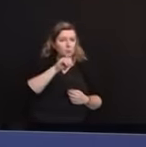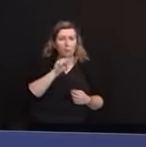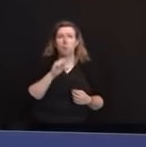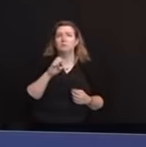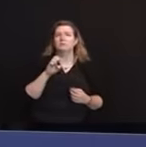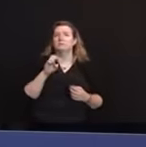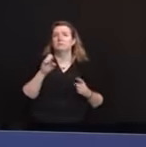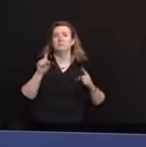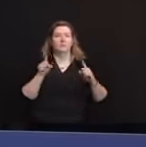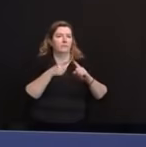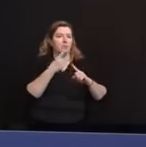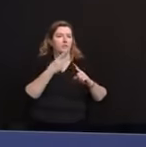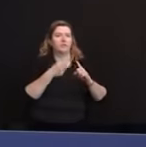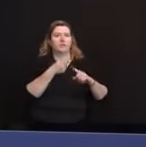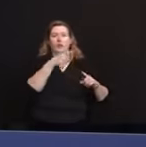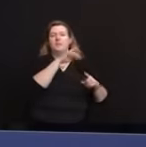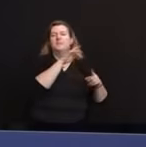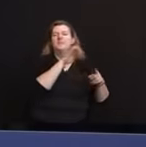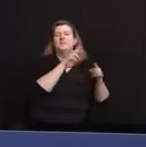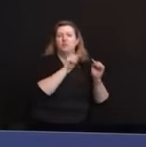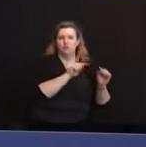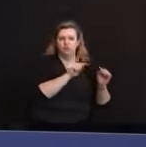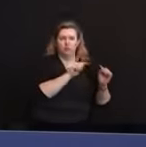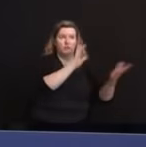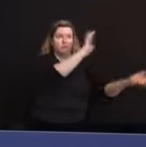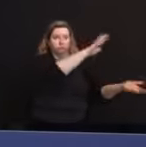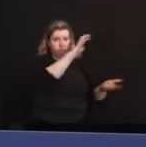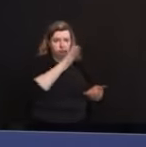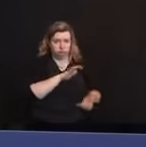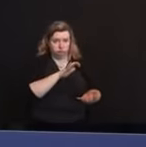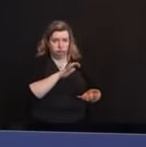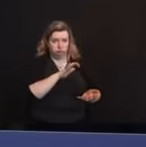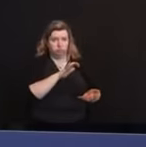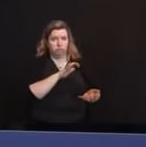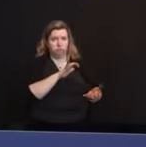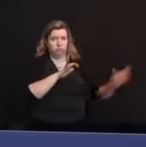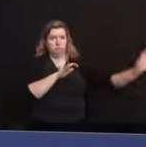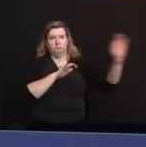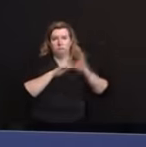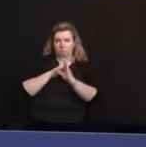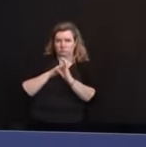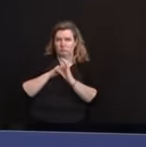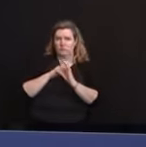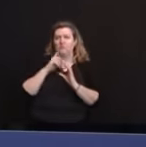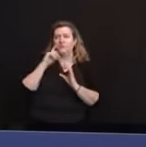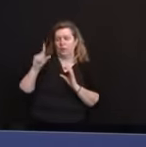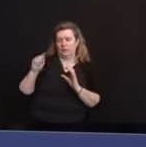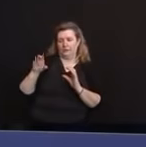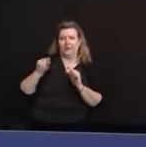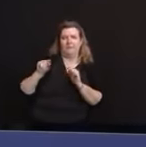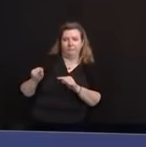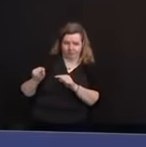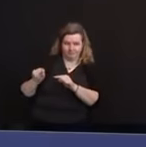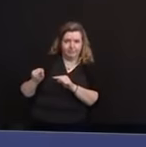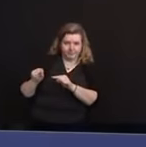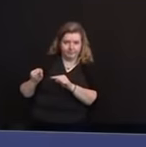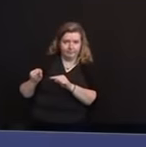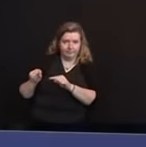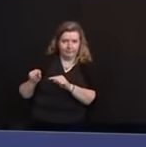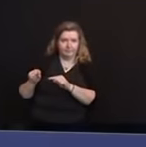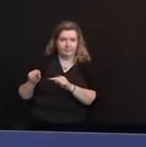Pfizer availability each week. The partnership calls for the pharmacy providers to provide three